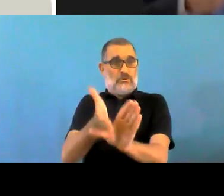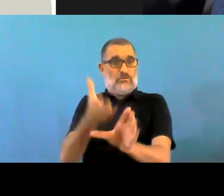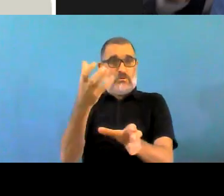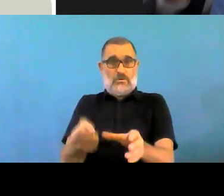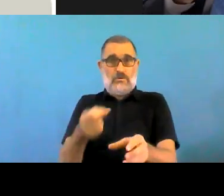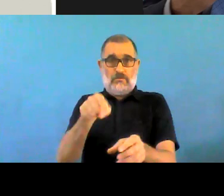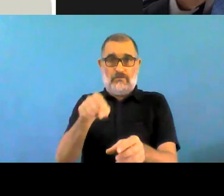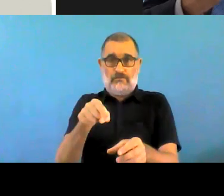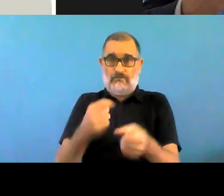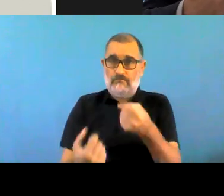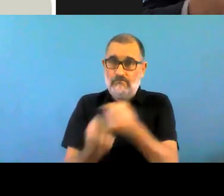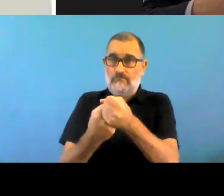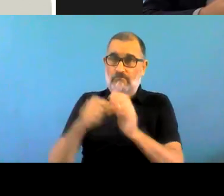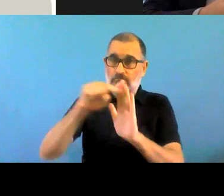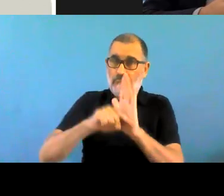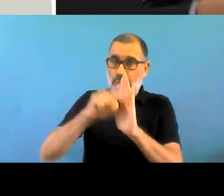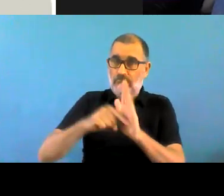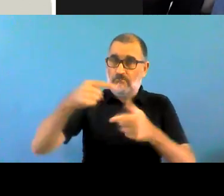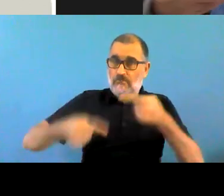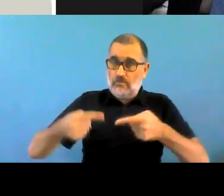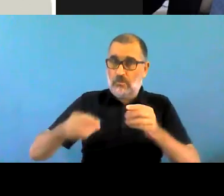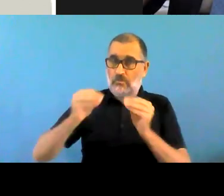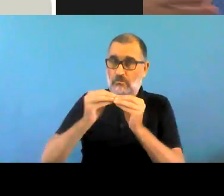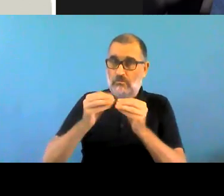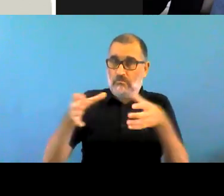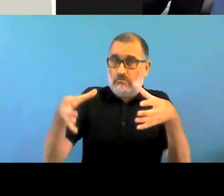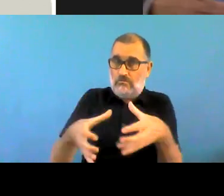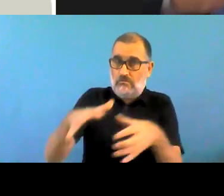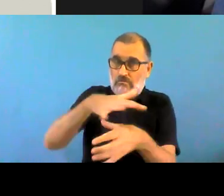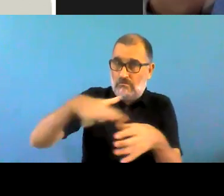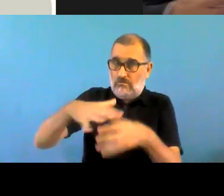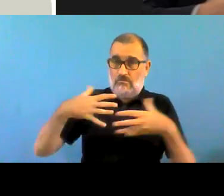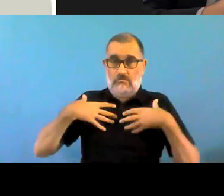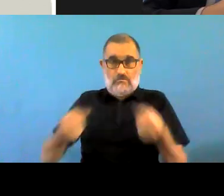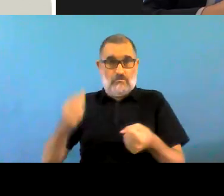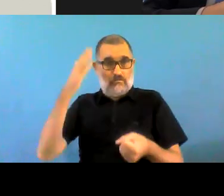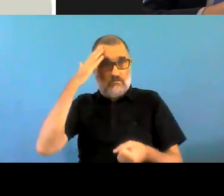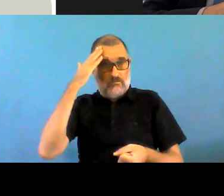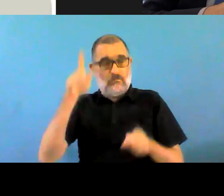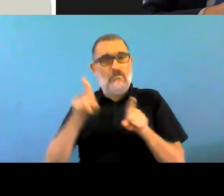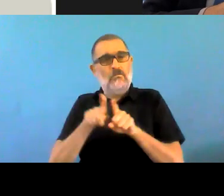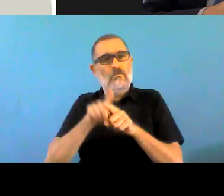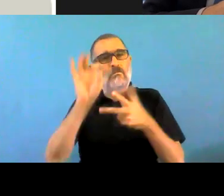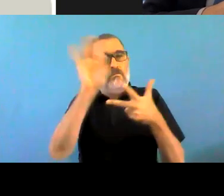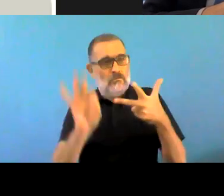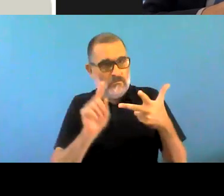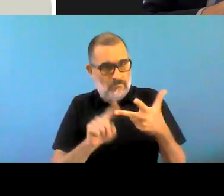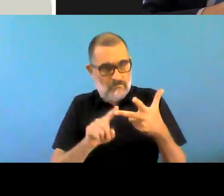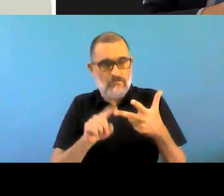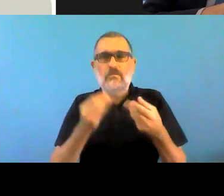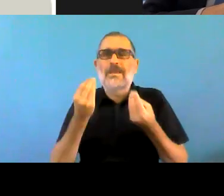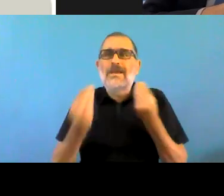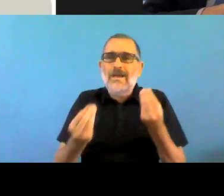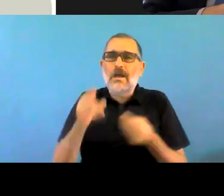the community participation be involved in the development of strategies for the integration of mental